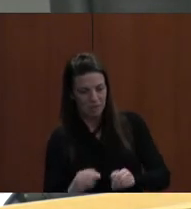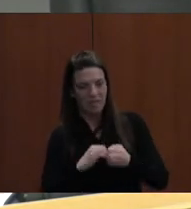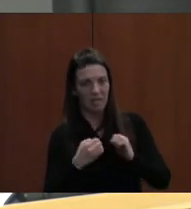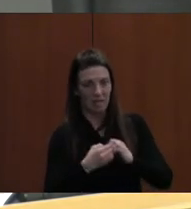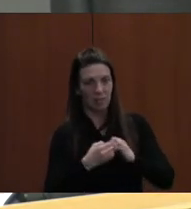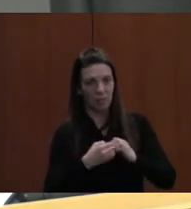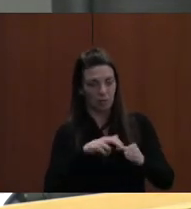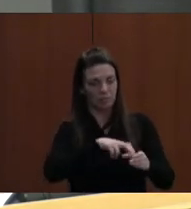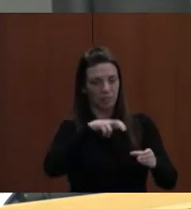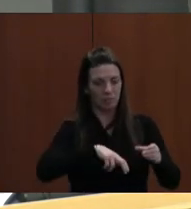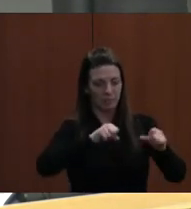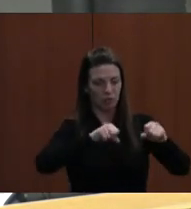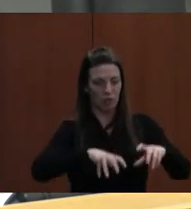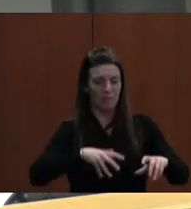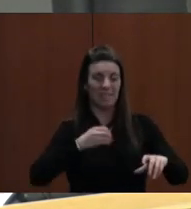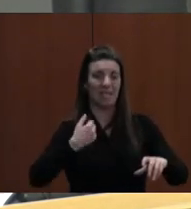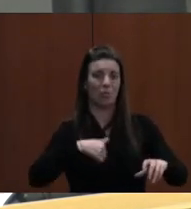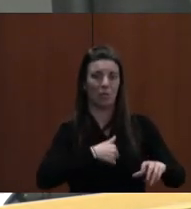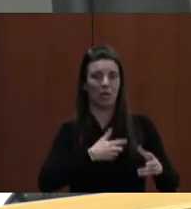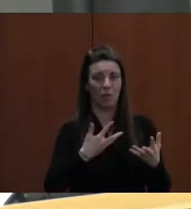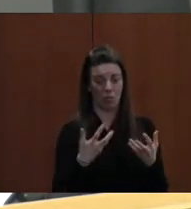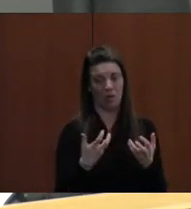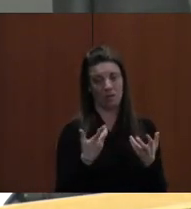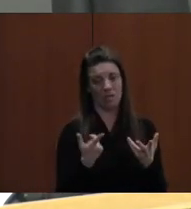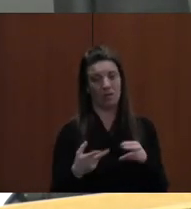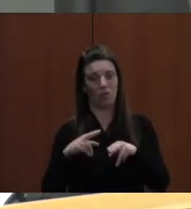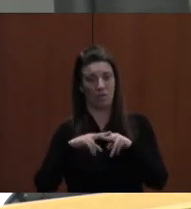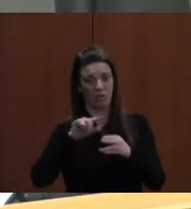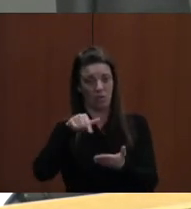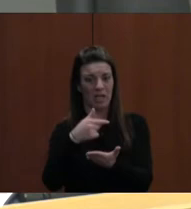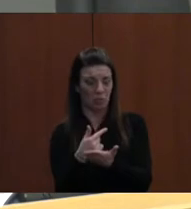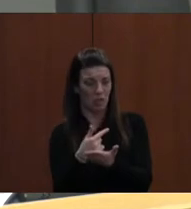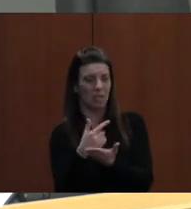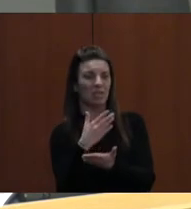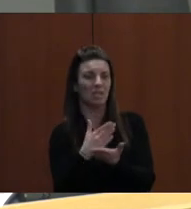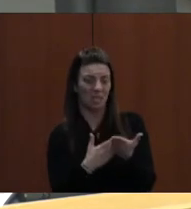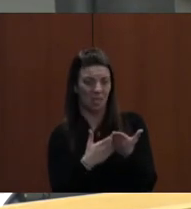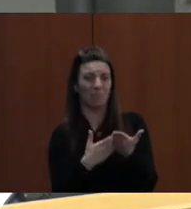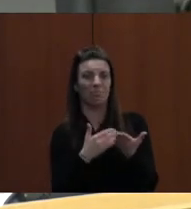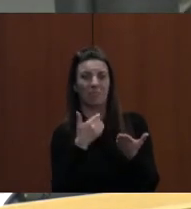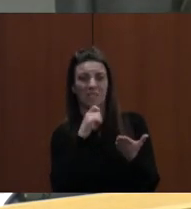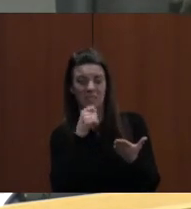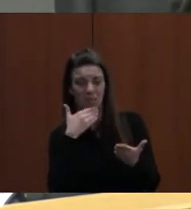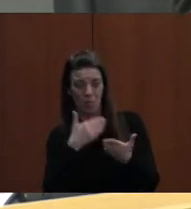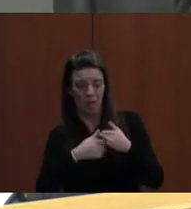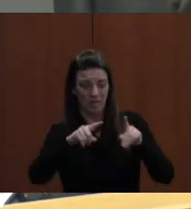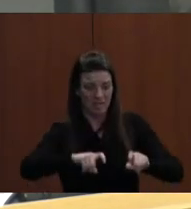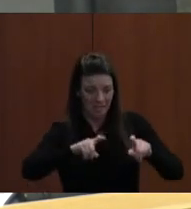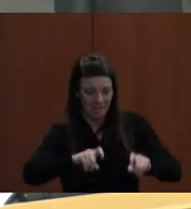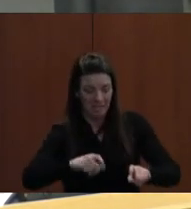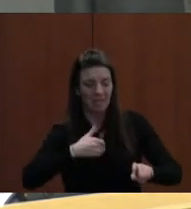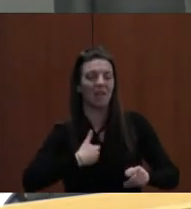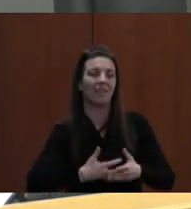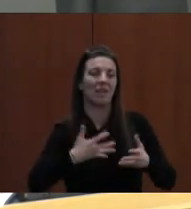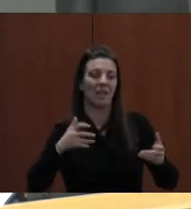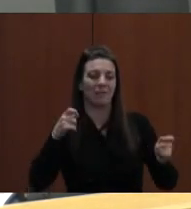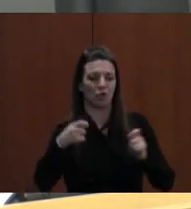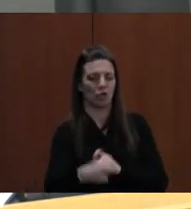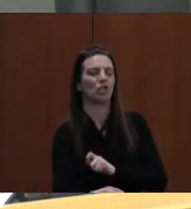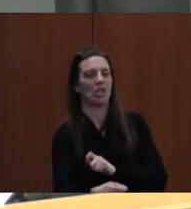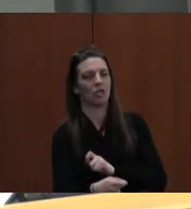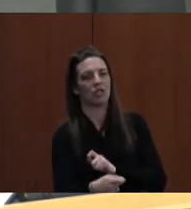as far as the 20% going on the testing, for upcoming for some of the coursework. There's a lot of changes again coming for us again.